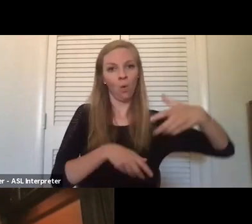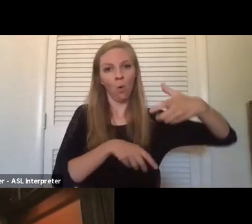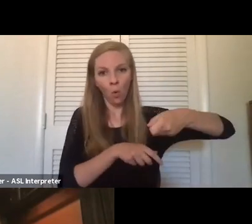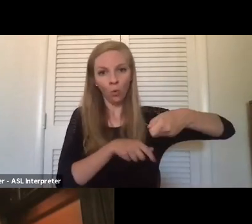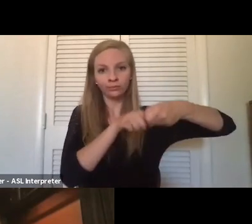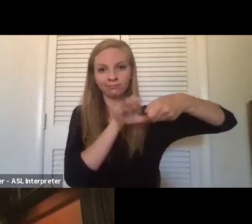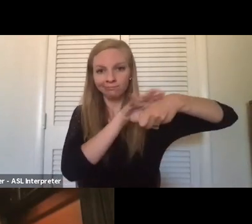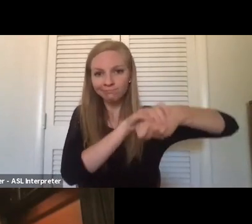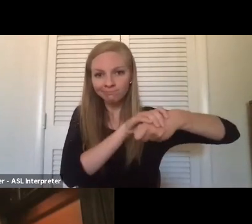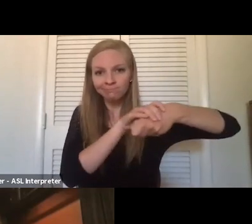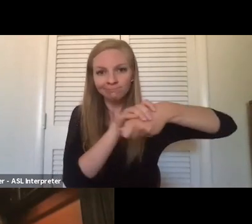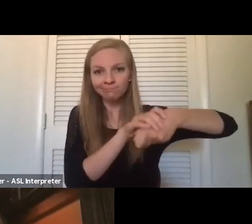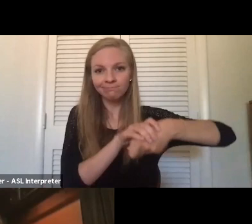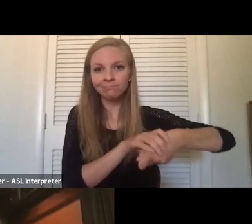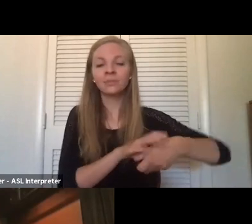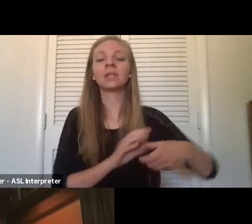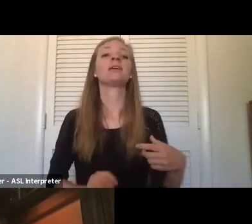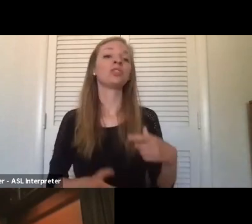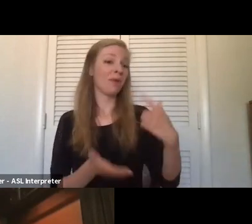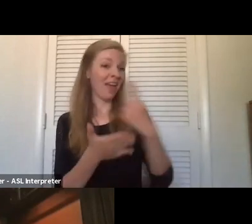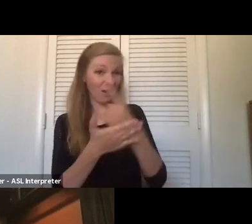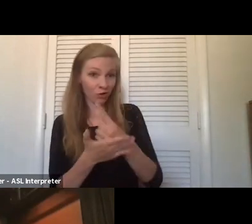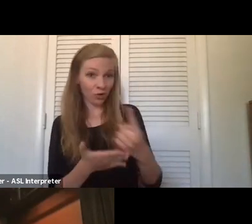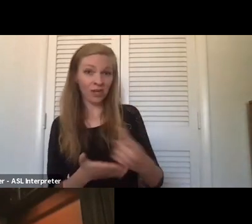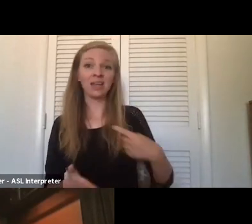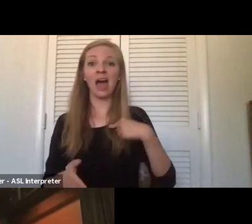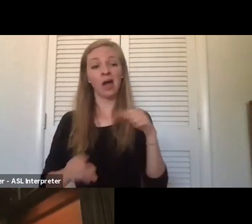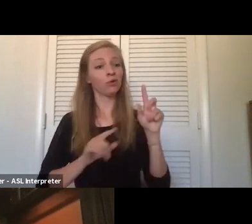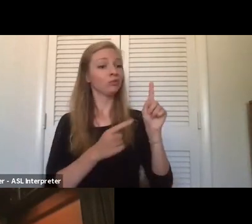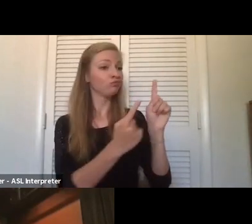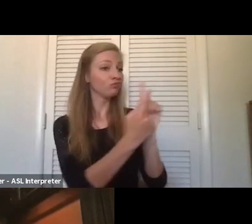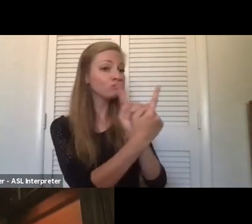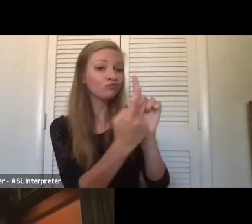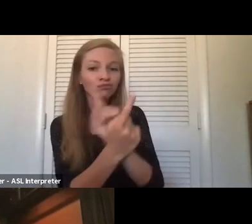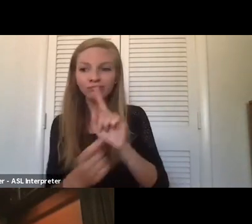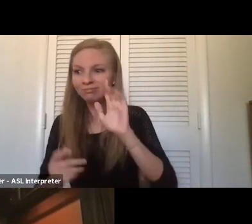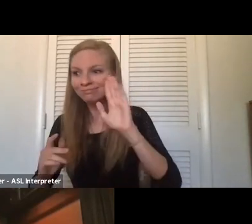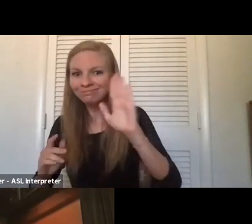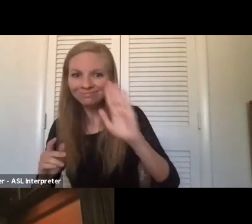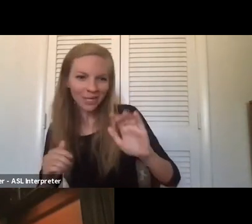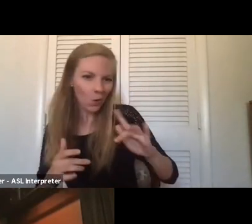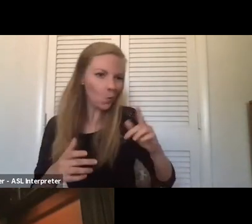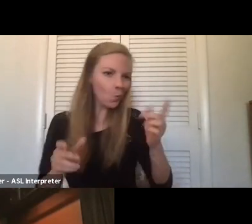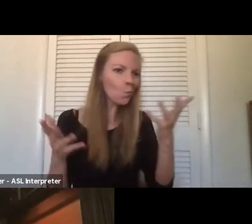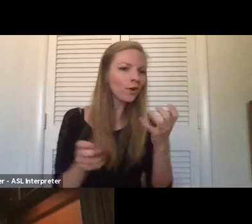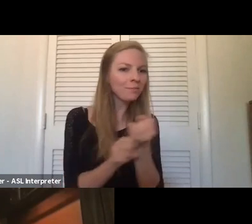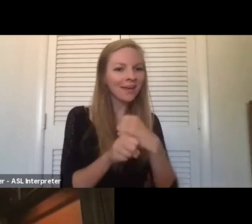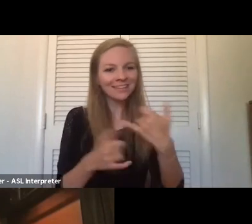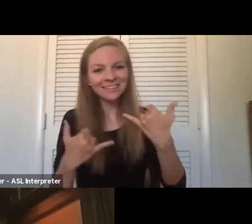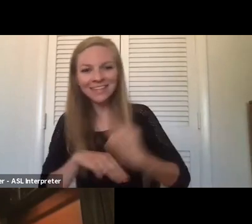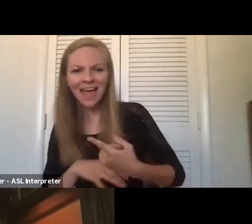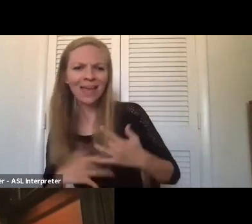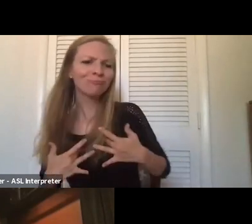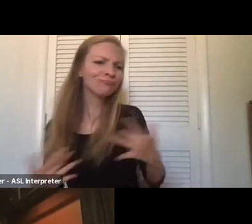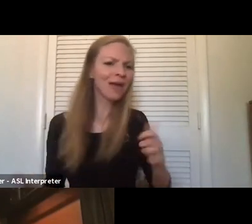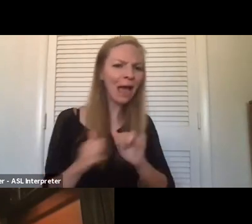week, you know, I'd go around, I would talk to everybody, oh, how's it doing? You know, what are you making and stuff? And, you